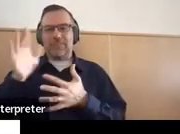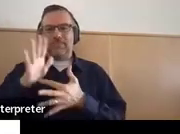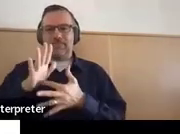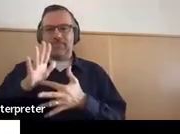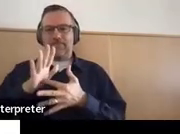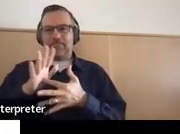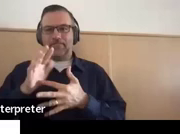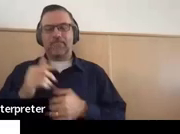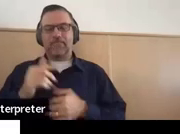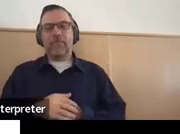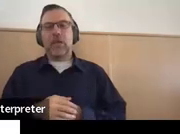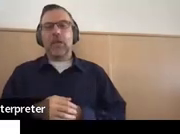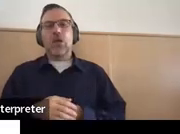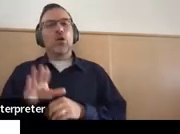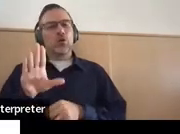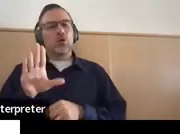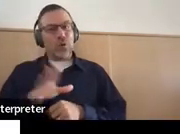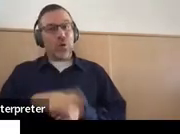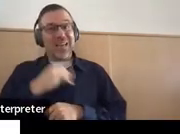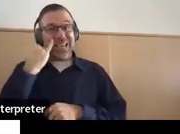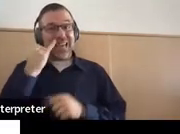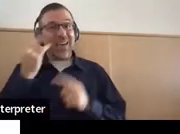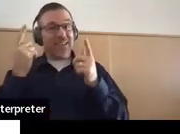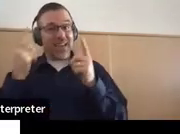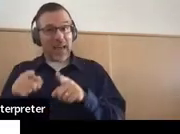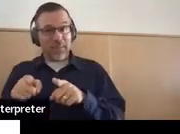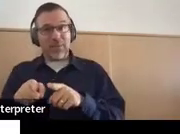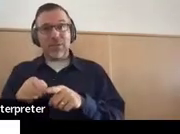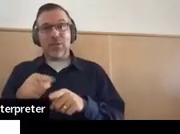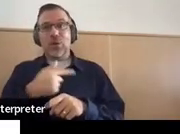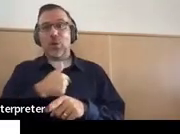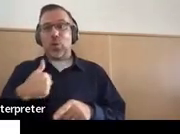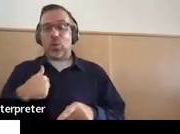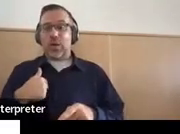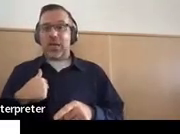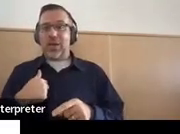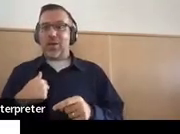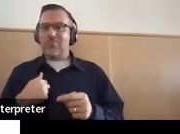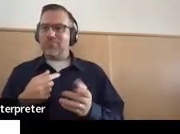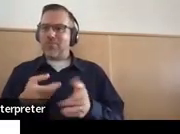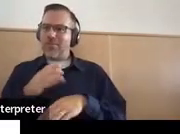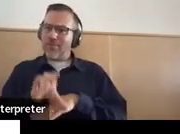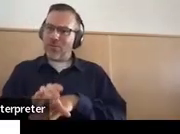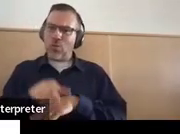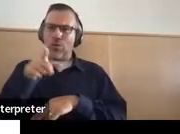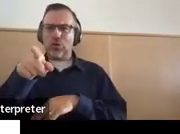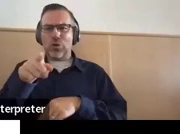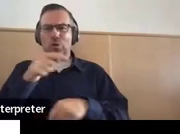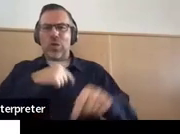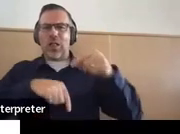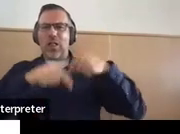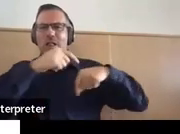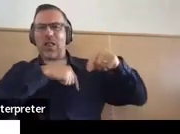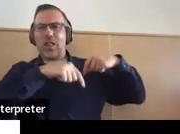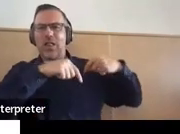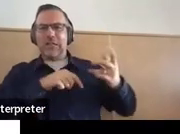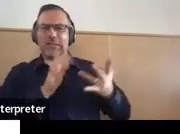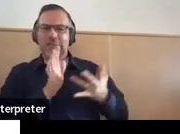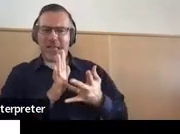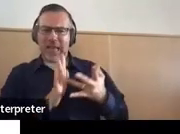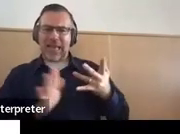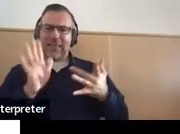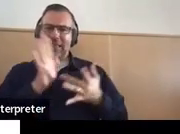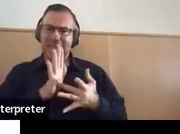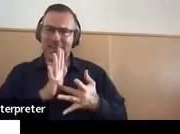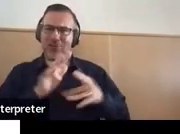expecting you if this happens to go back and look at ninth and 10th grade transcripts. Your jobs are hard